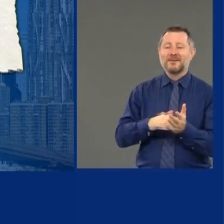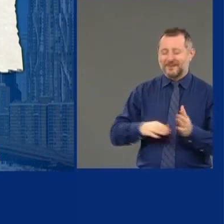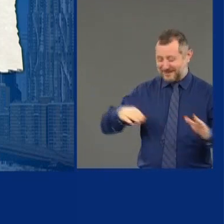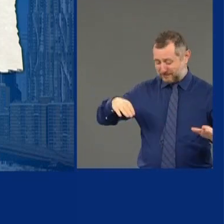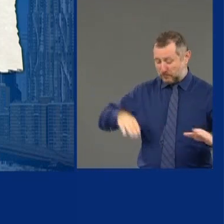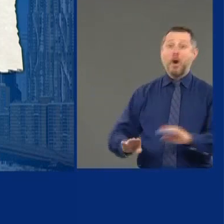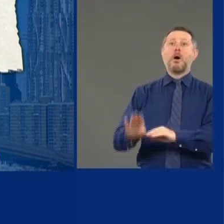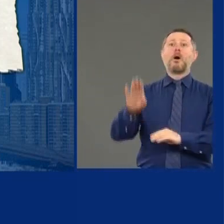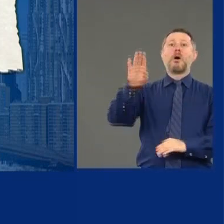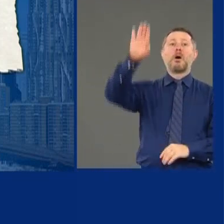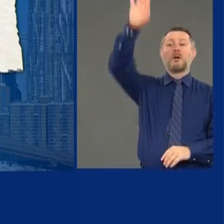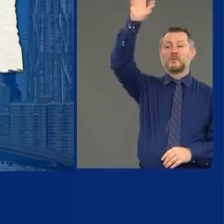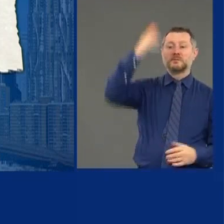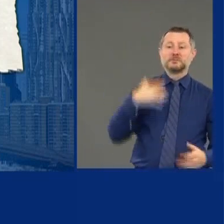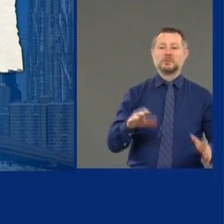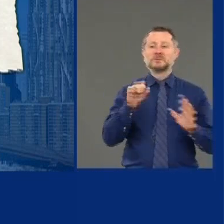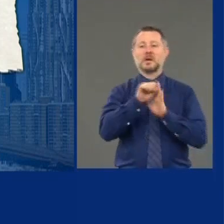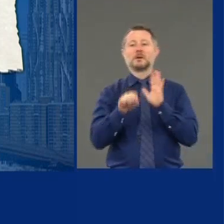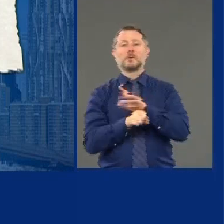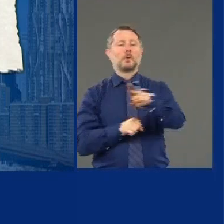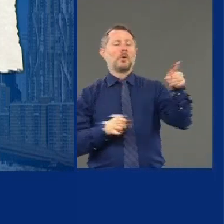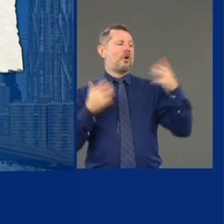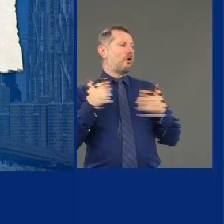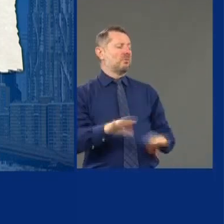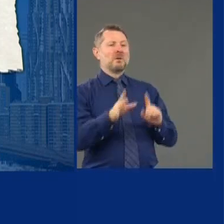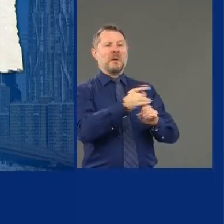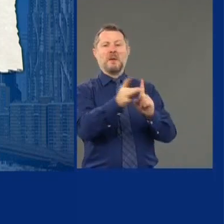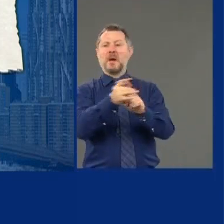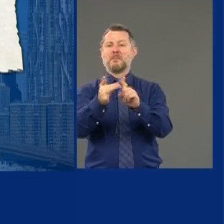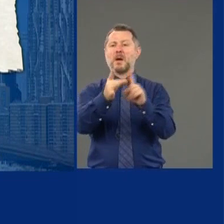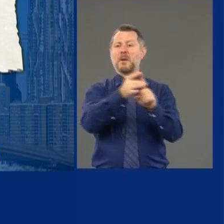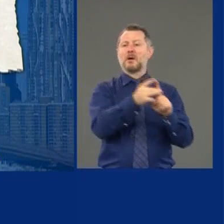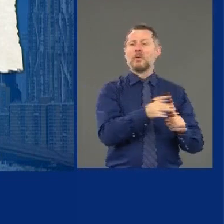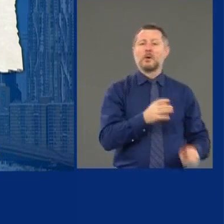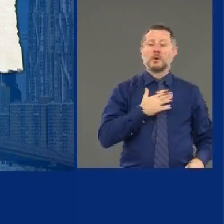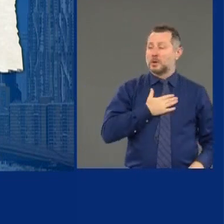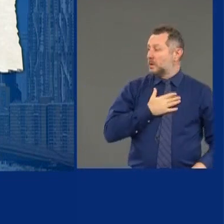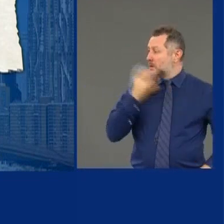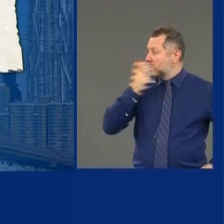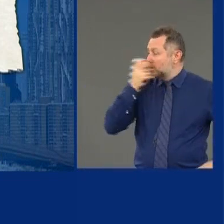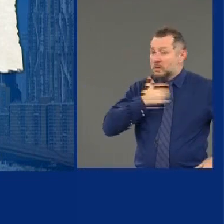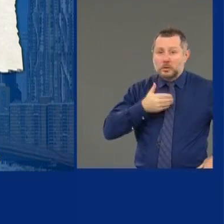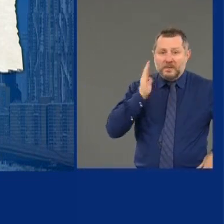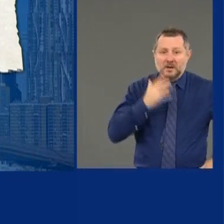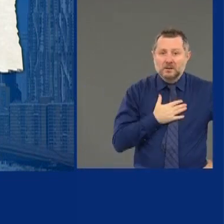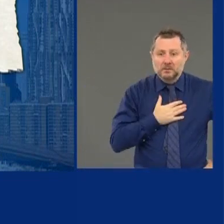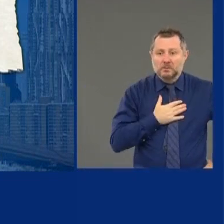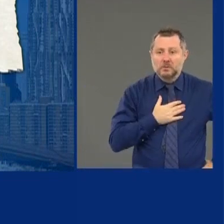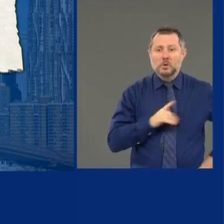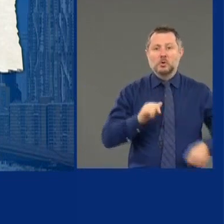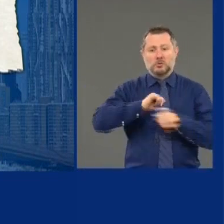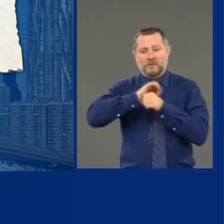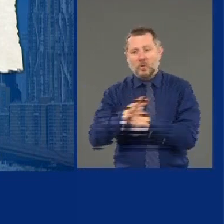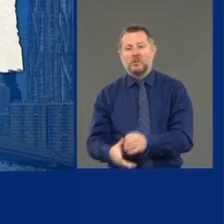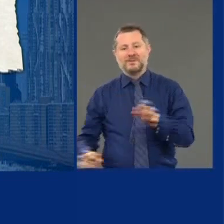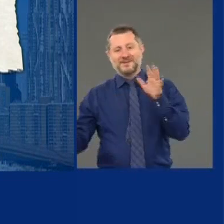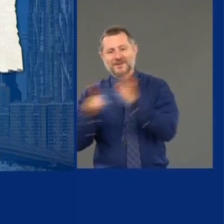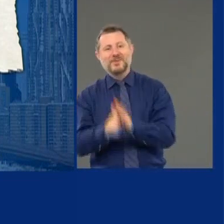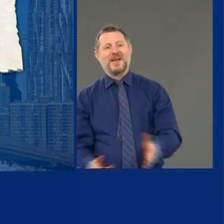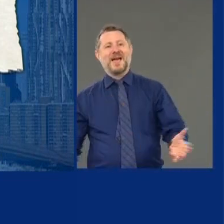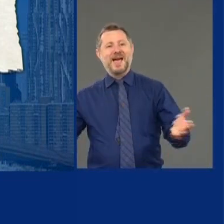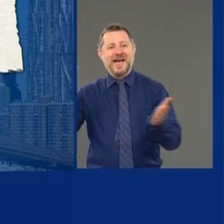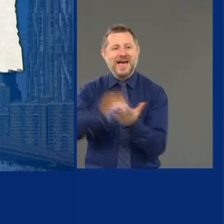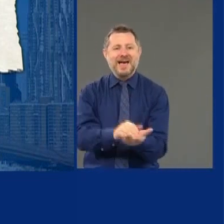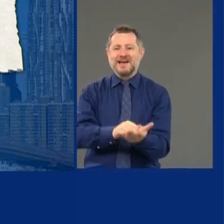22 states. Numbers going up. Oh, my gosh. The coronavirus is here and it's it's